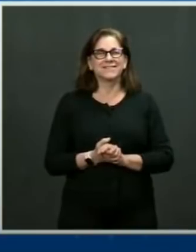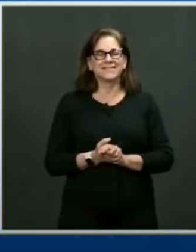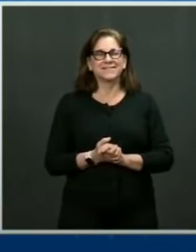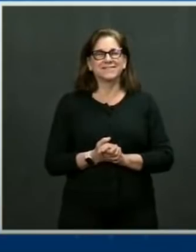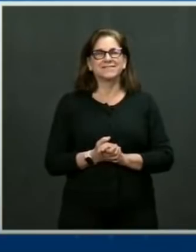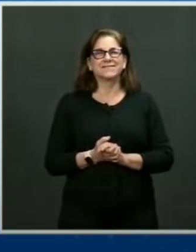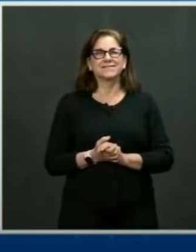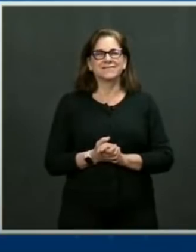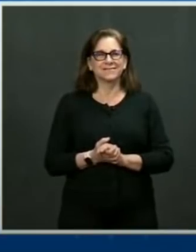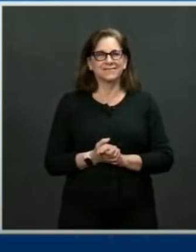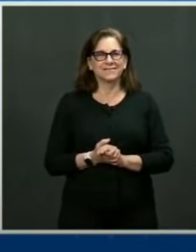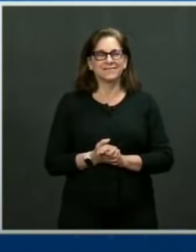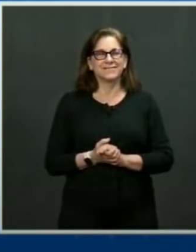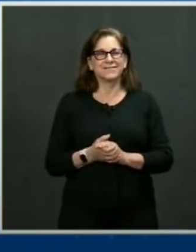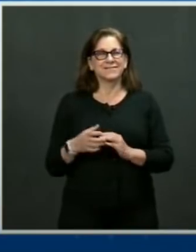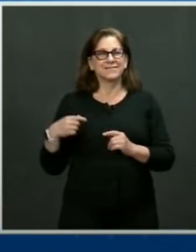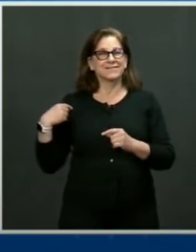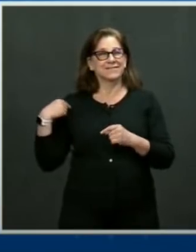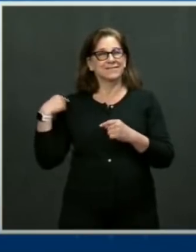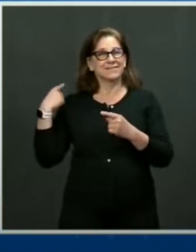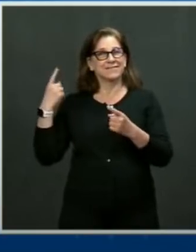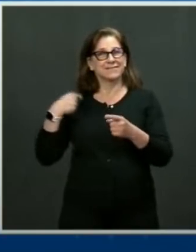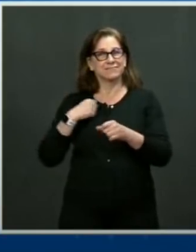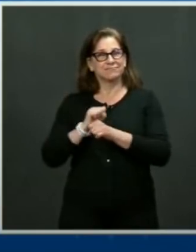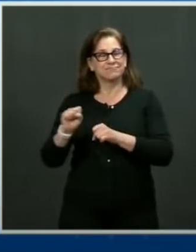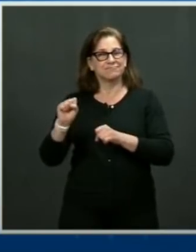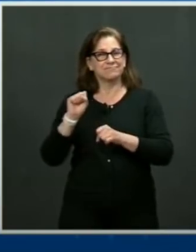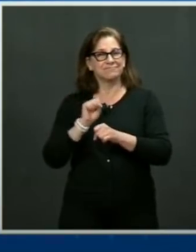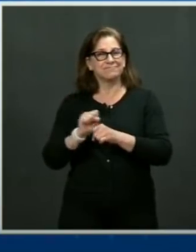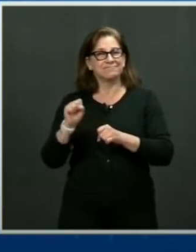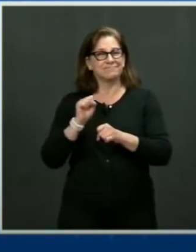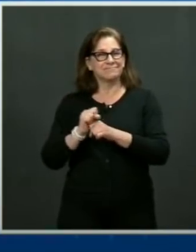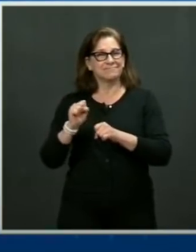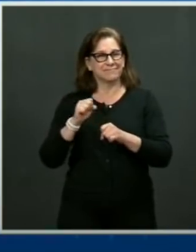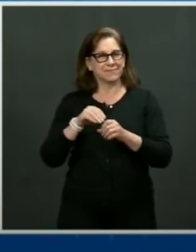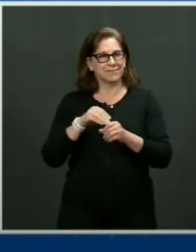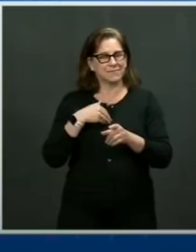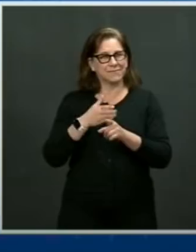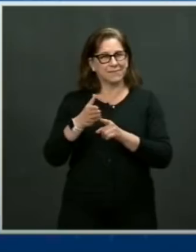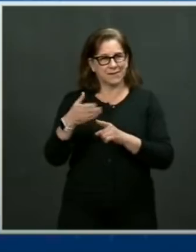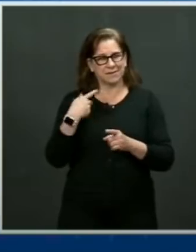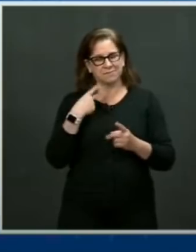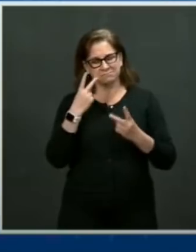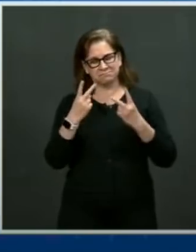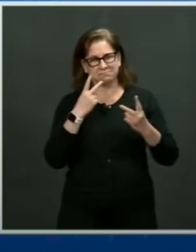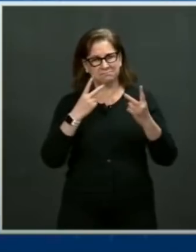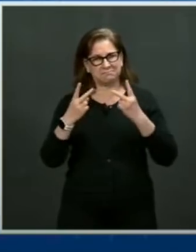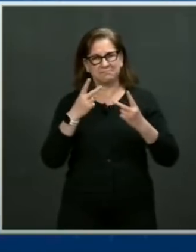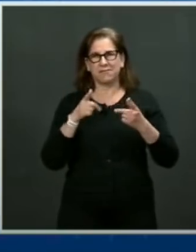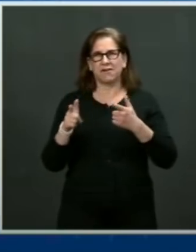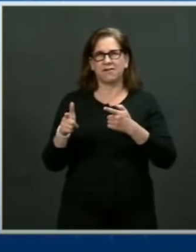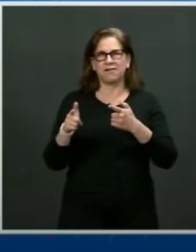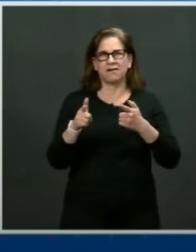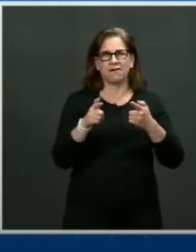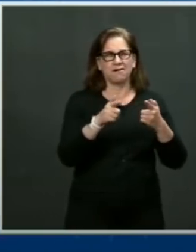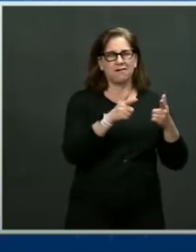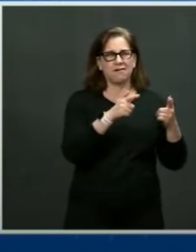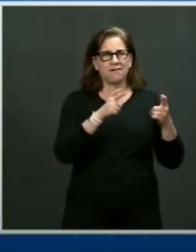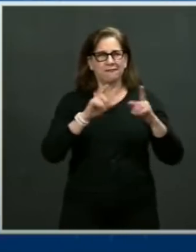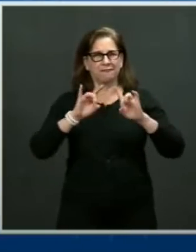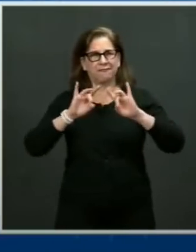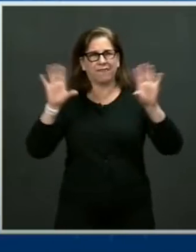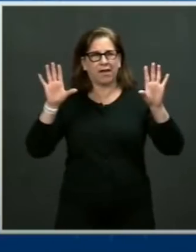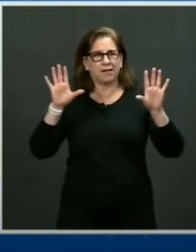Over the course of my career, I have seen gun violence up close. I have looked at autopsy photographs.